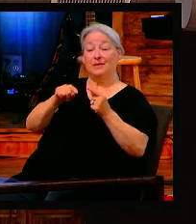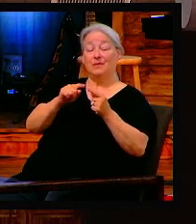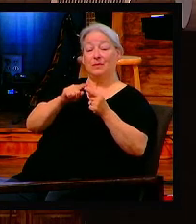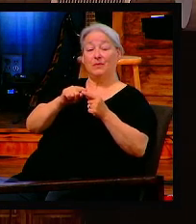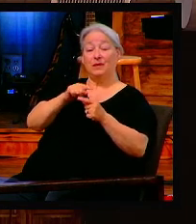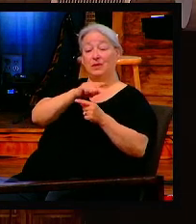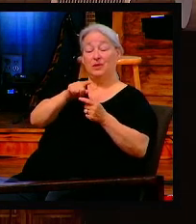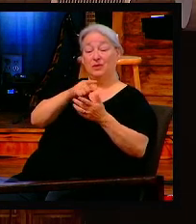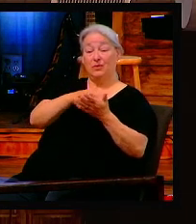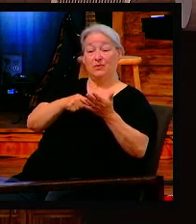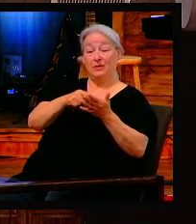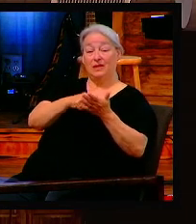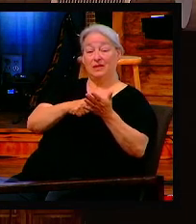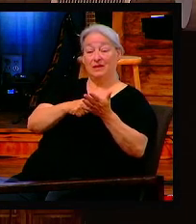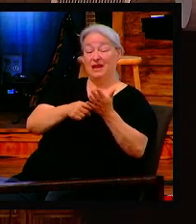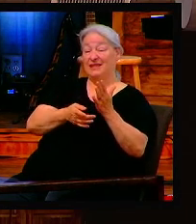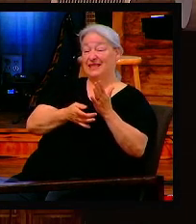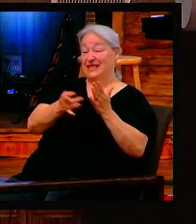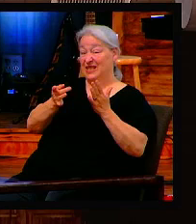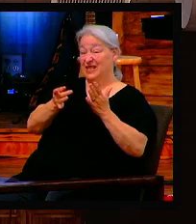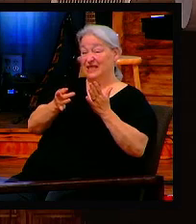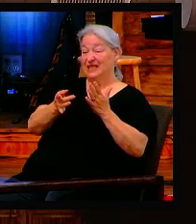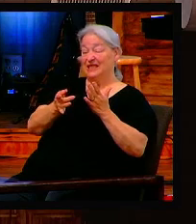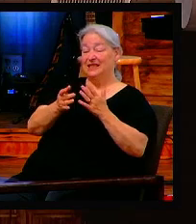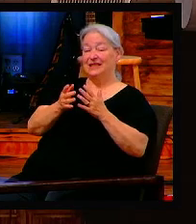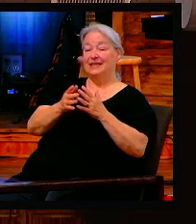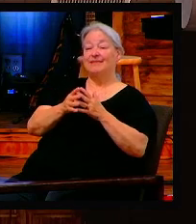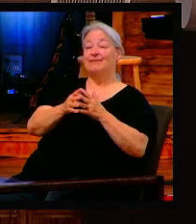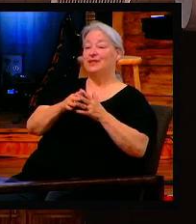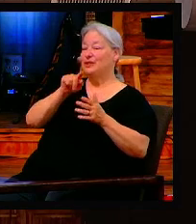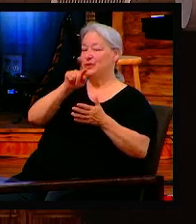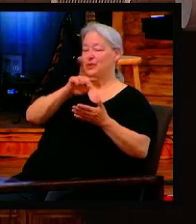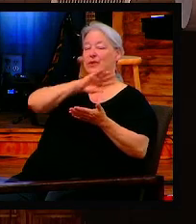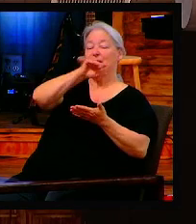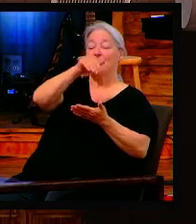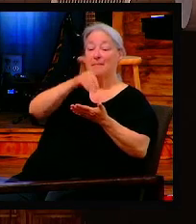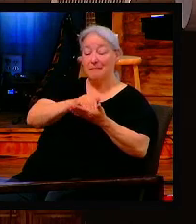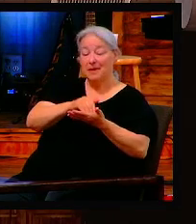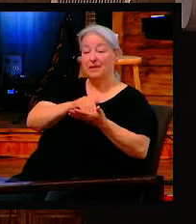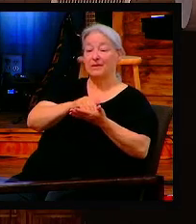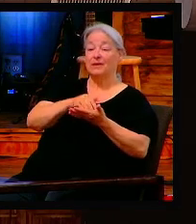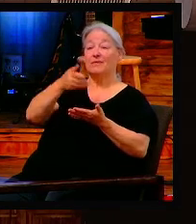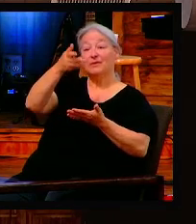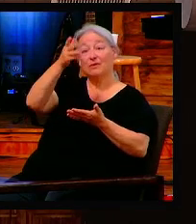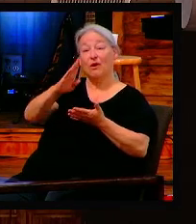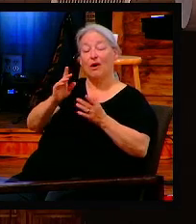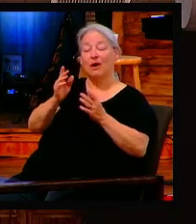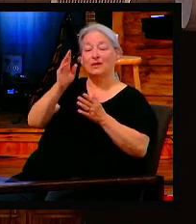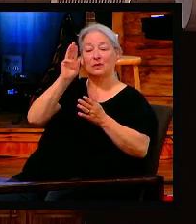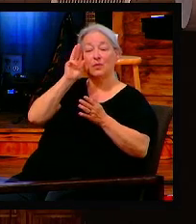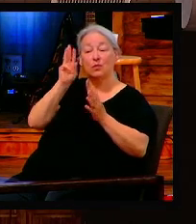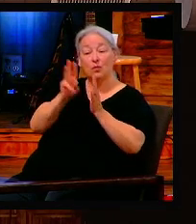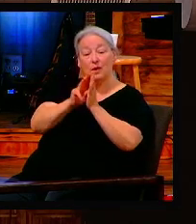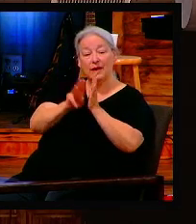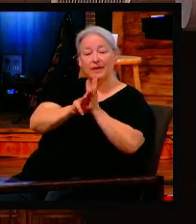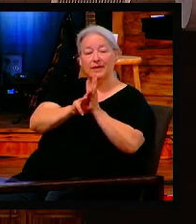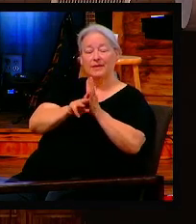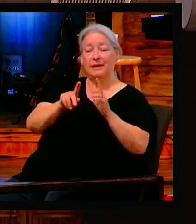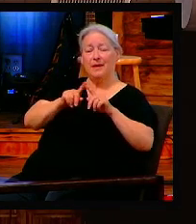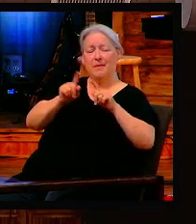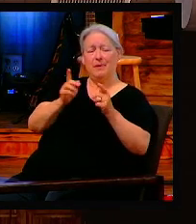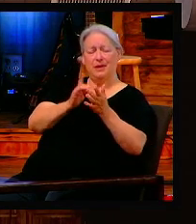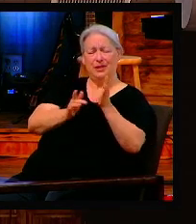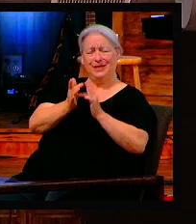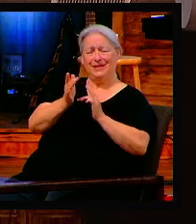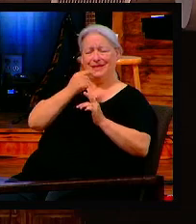And that doesn't sit well with your flesh, but sometimes it is true. Verse 6, but Jesus said, let her alone. Why do you